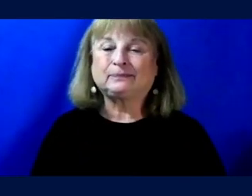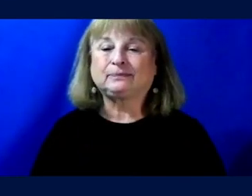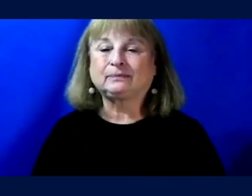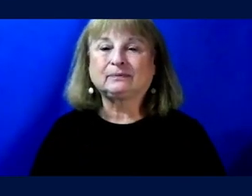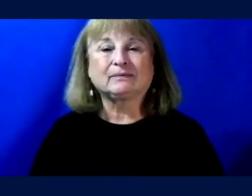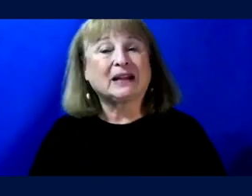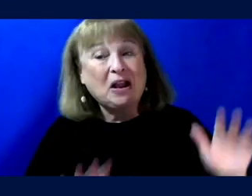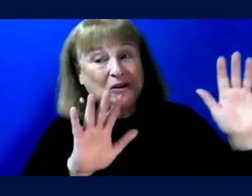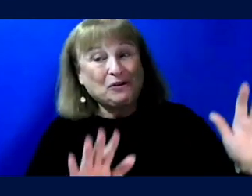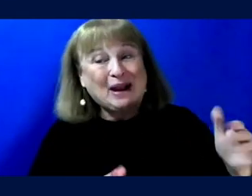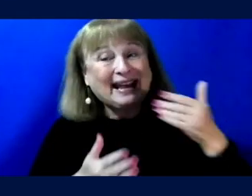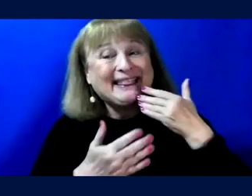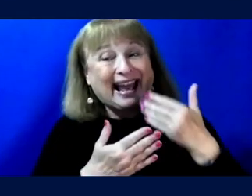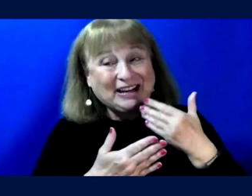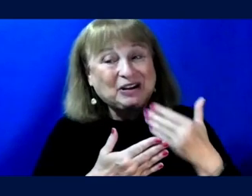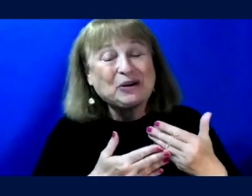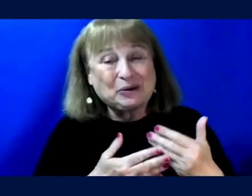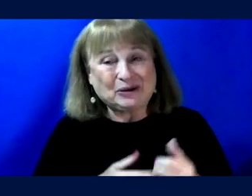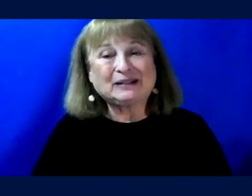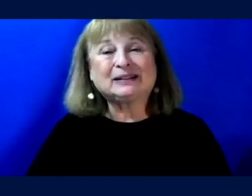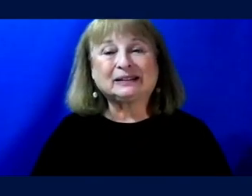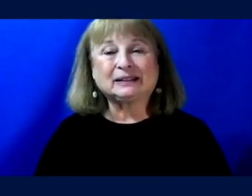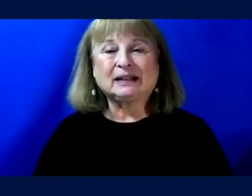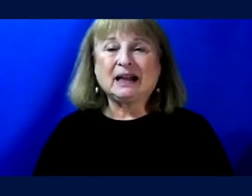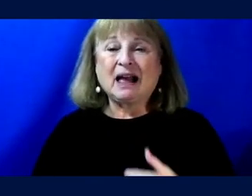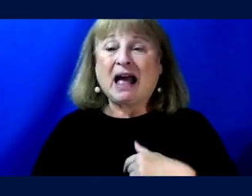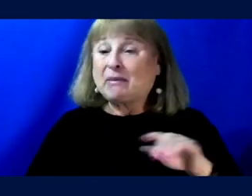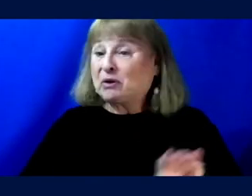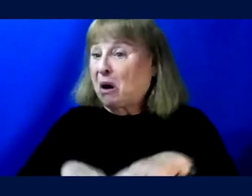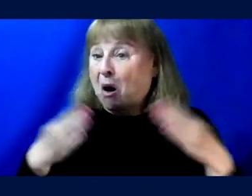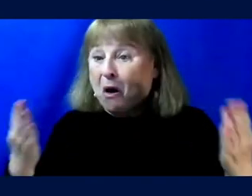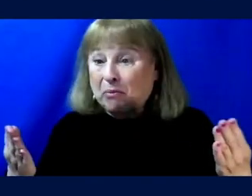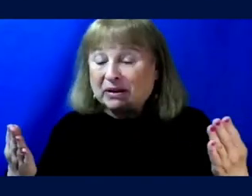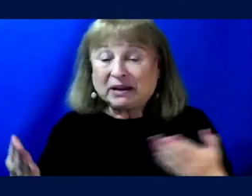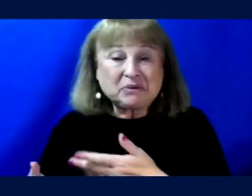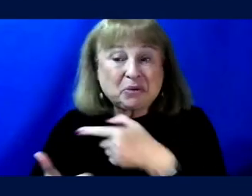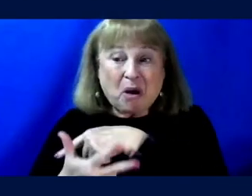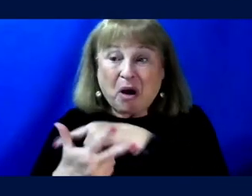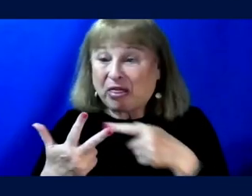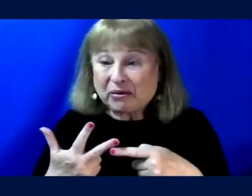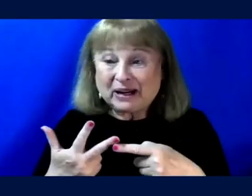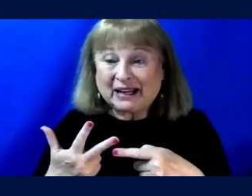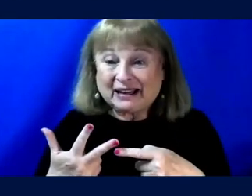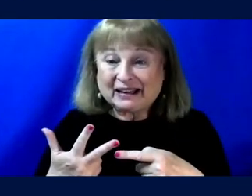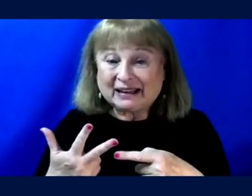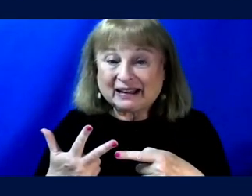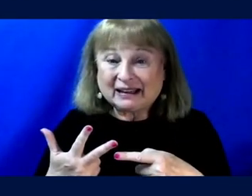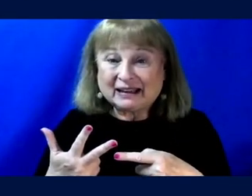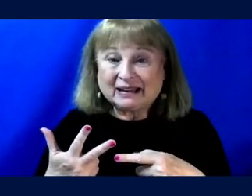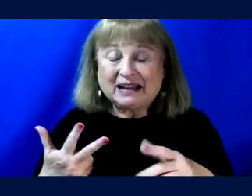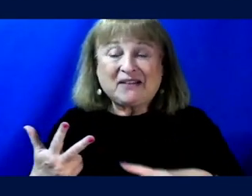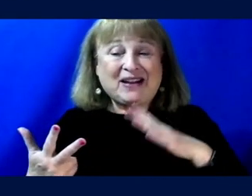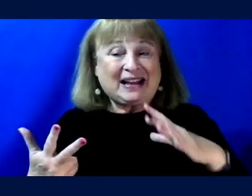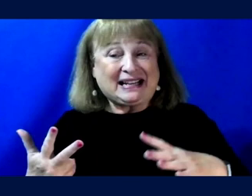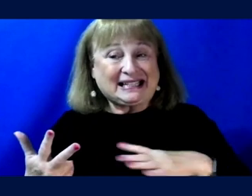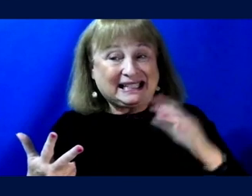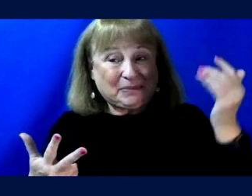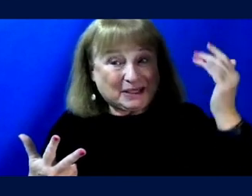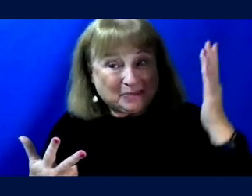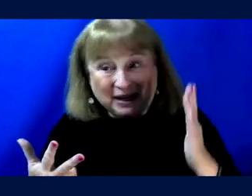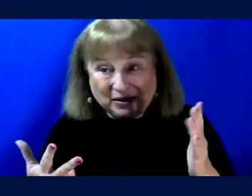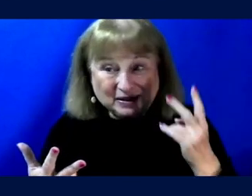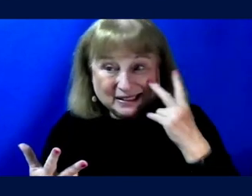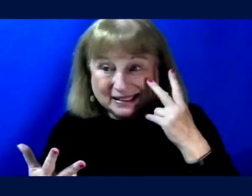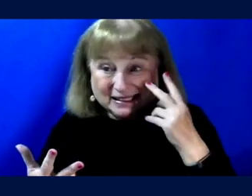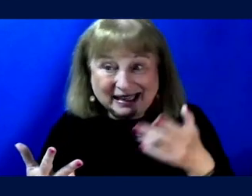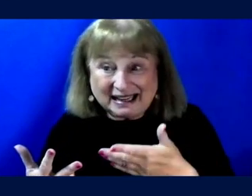Great. Thank you. So I'm going to open it up to all three of our esteemed speakers and see if